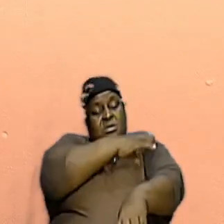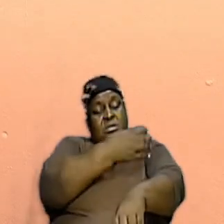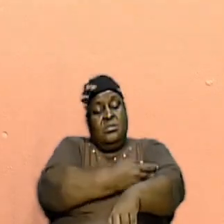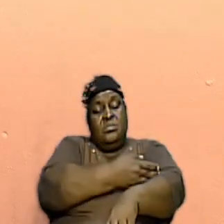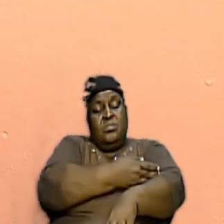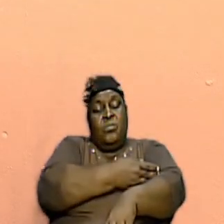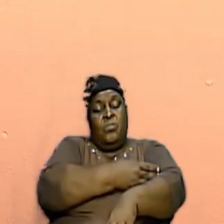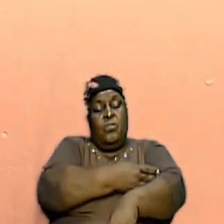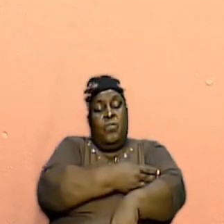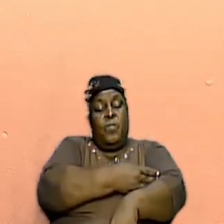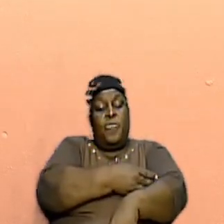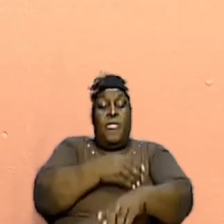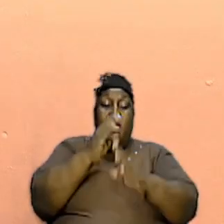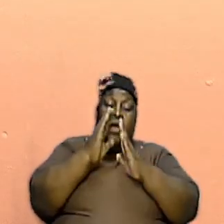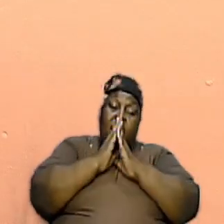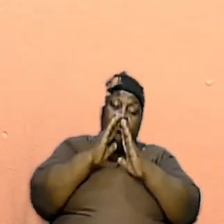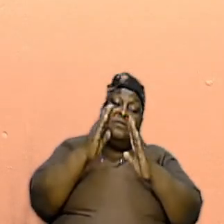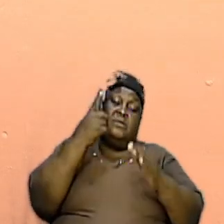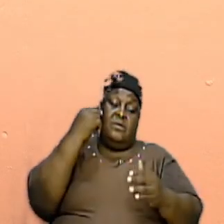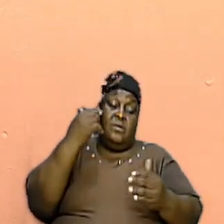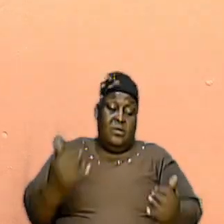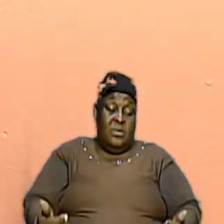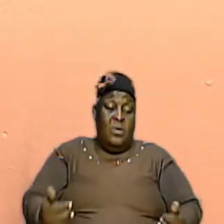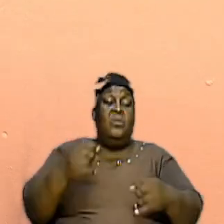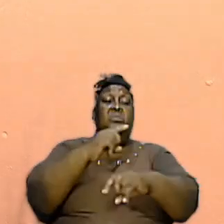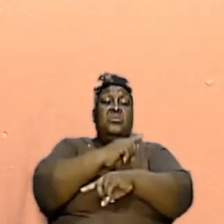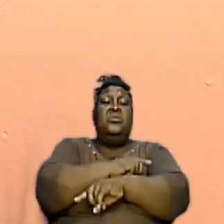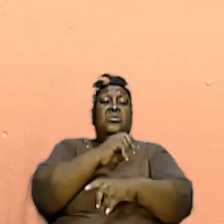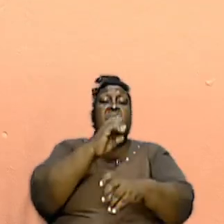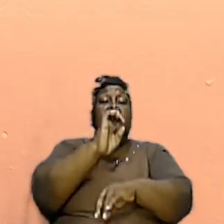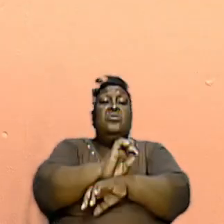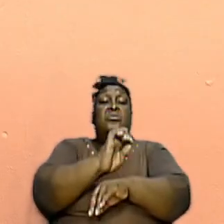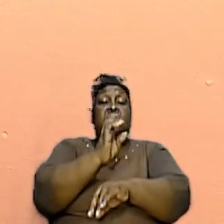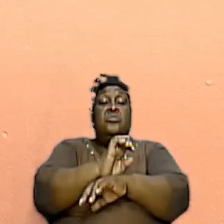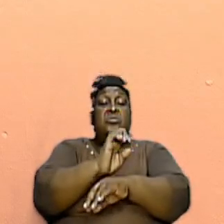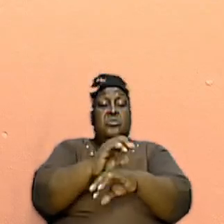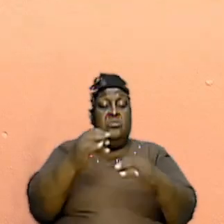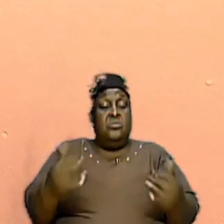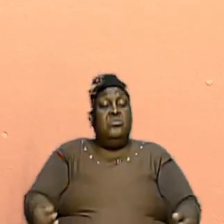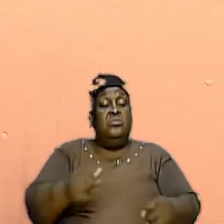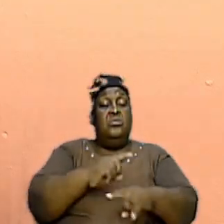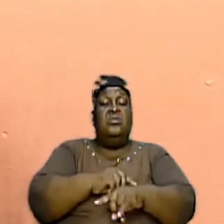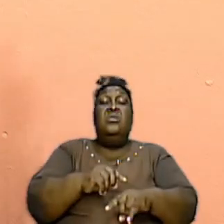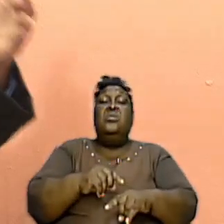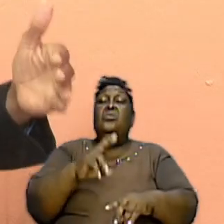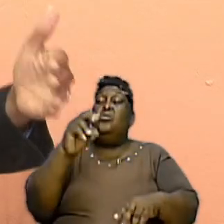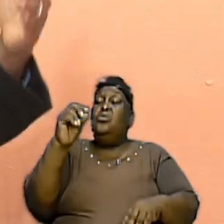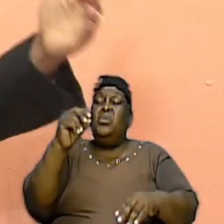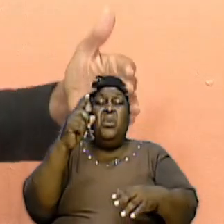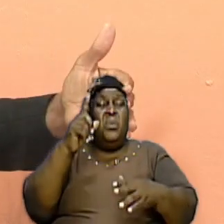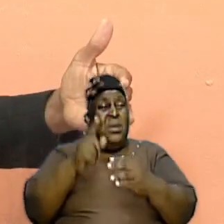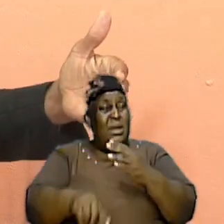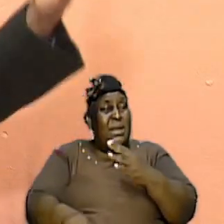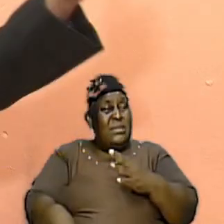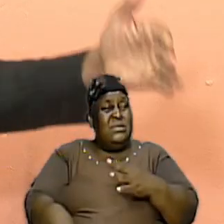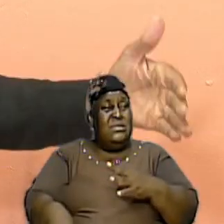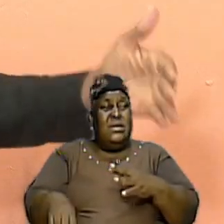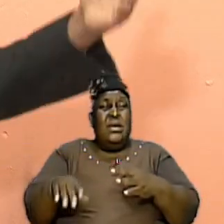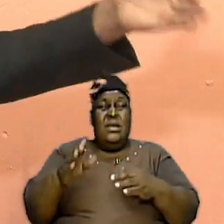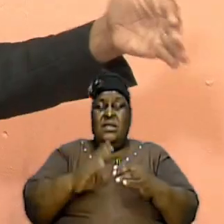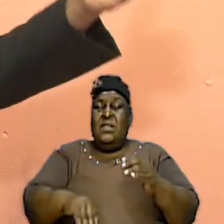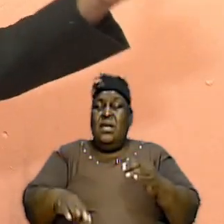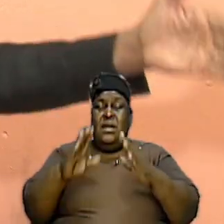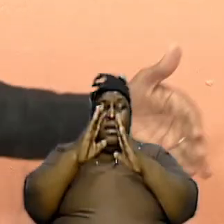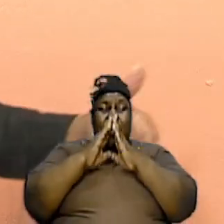requirement for us today in the church today is no less than what He required of His people in the